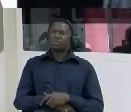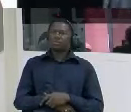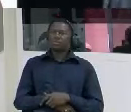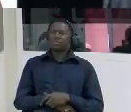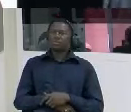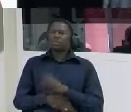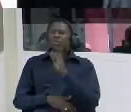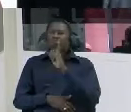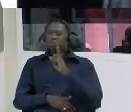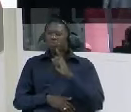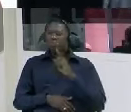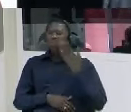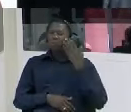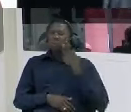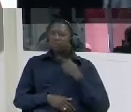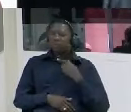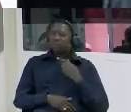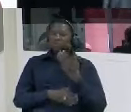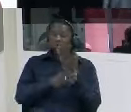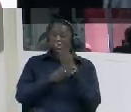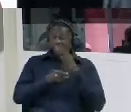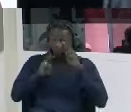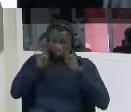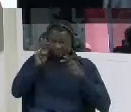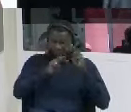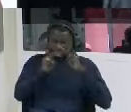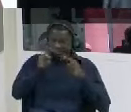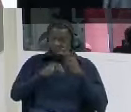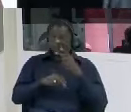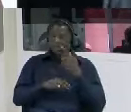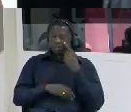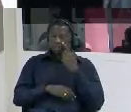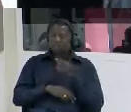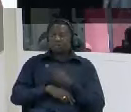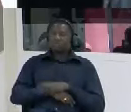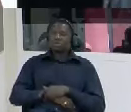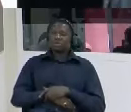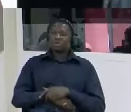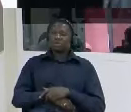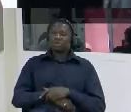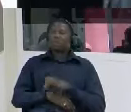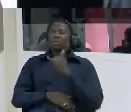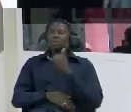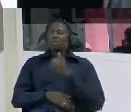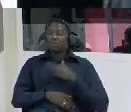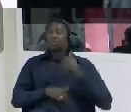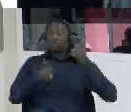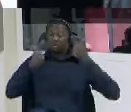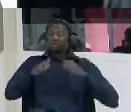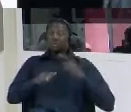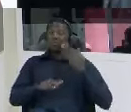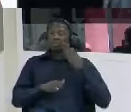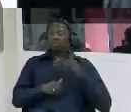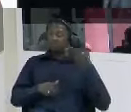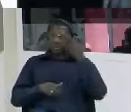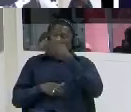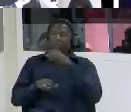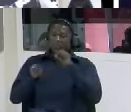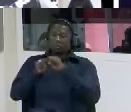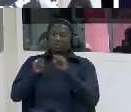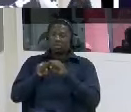this started in senegal when i went to senegal but senegal don't diagnose me properly